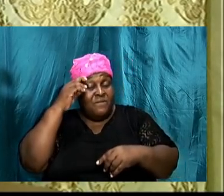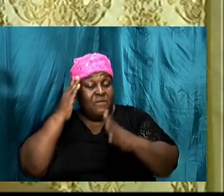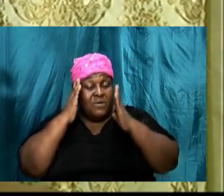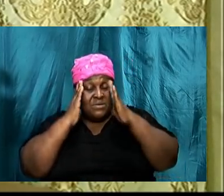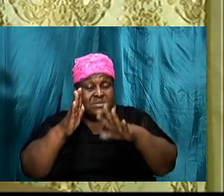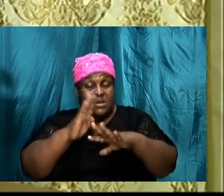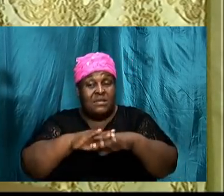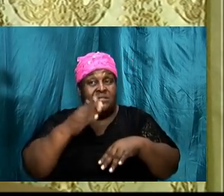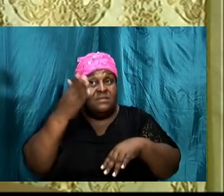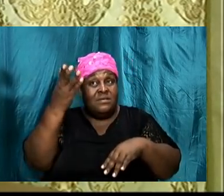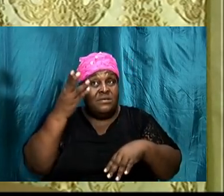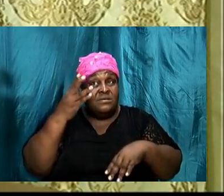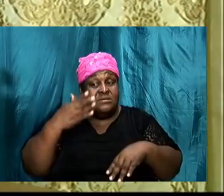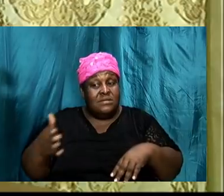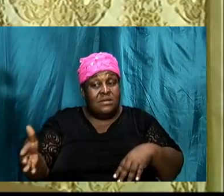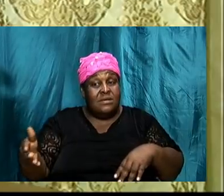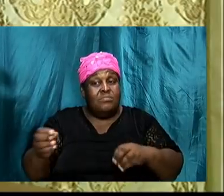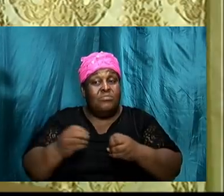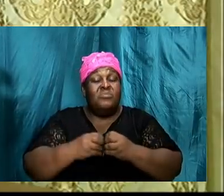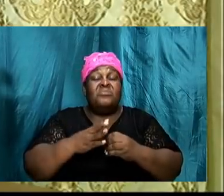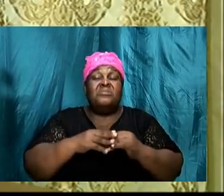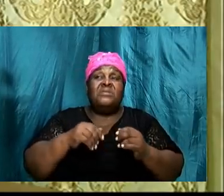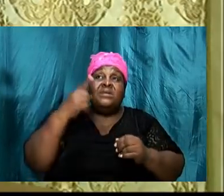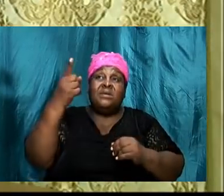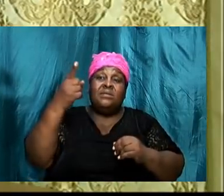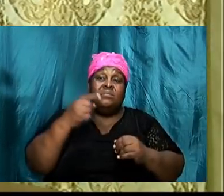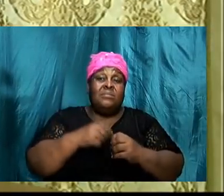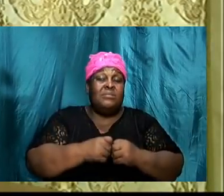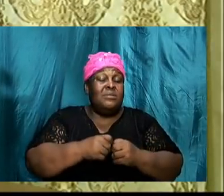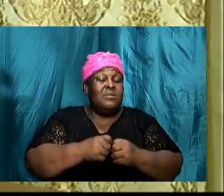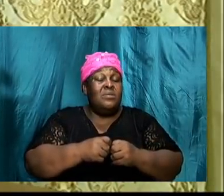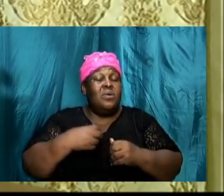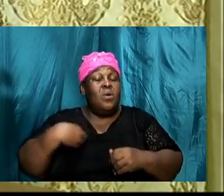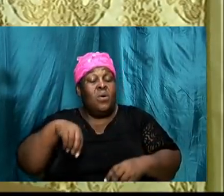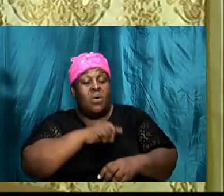to achieve by any means